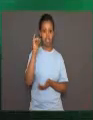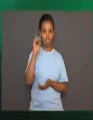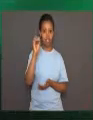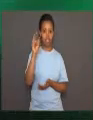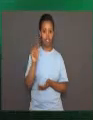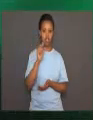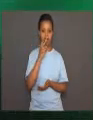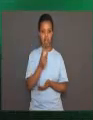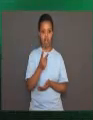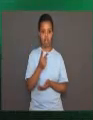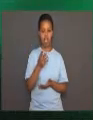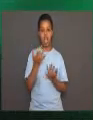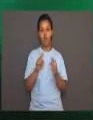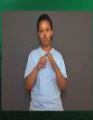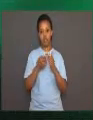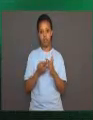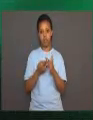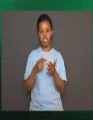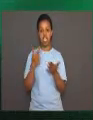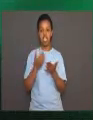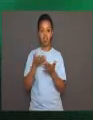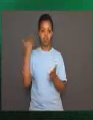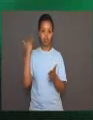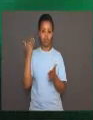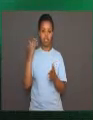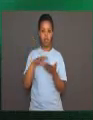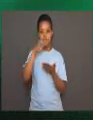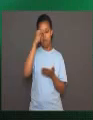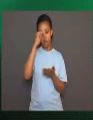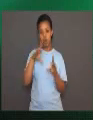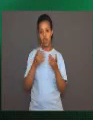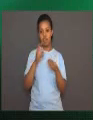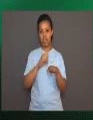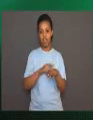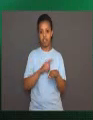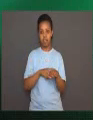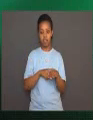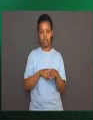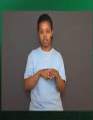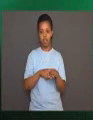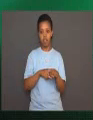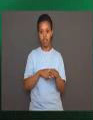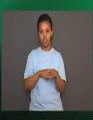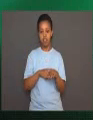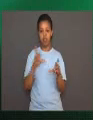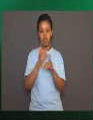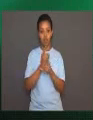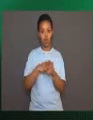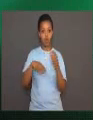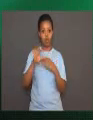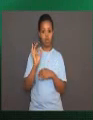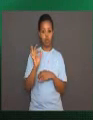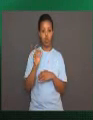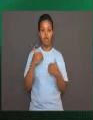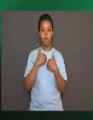We have learned in our previous lesson that instincts are innate in